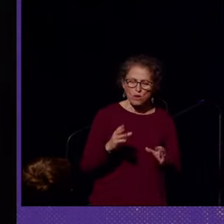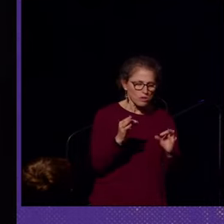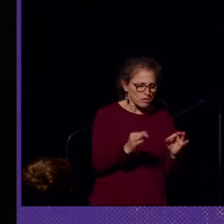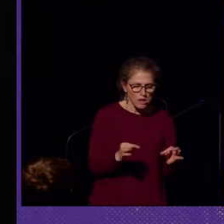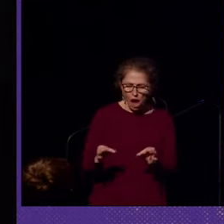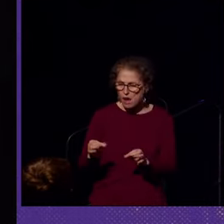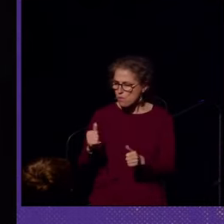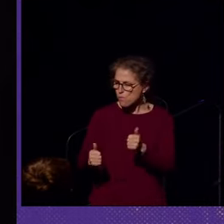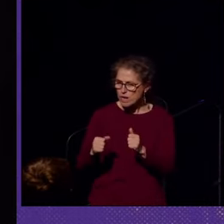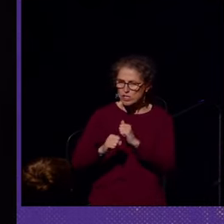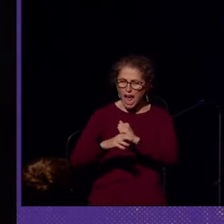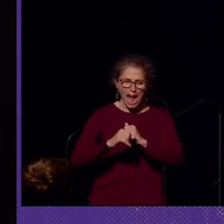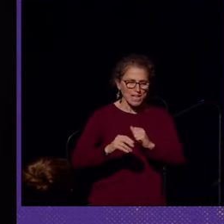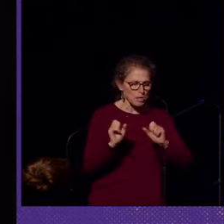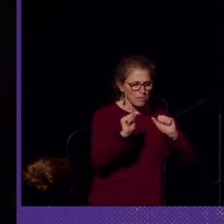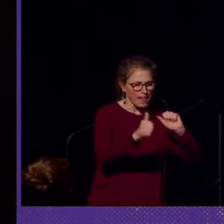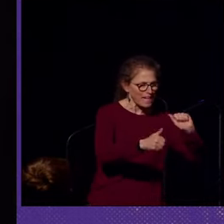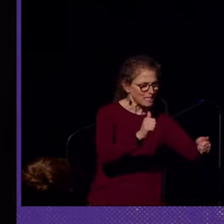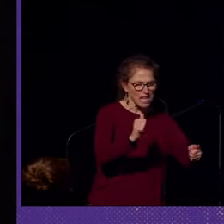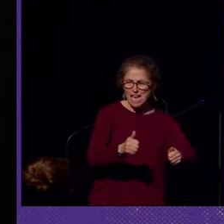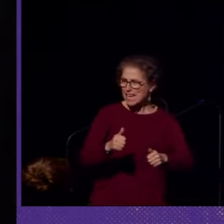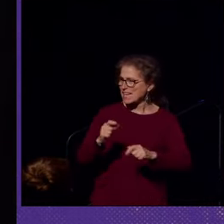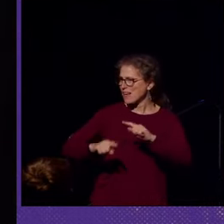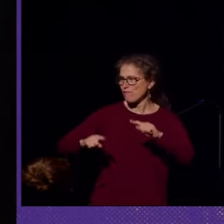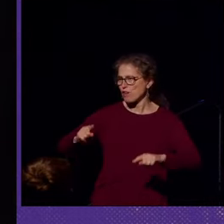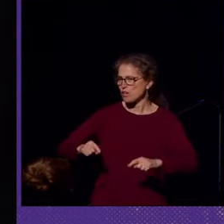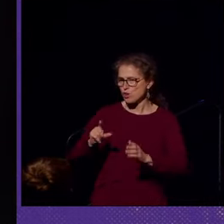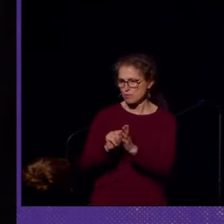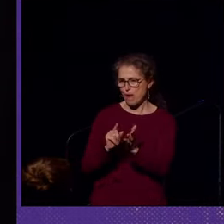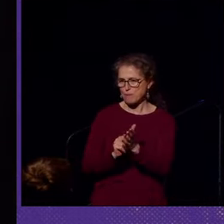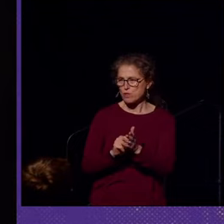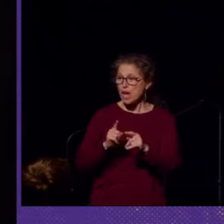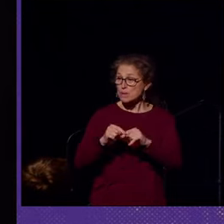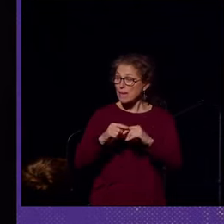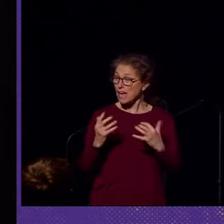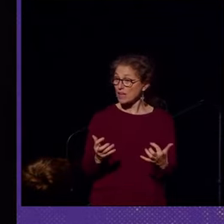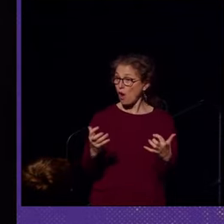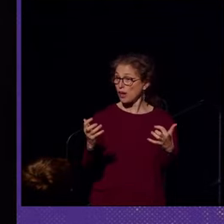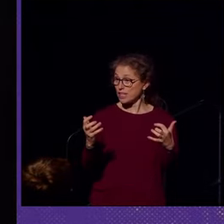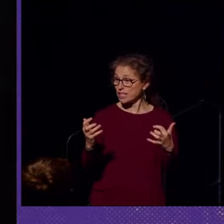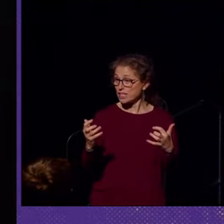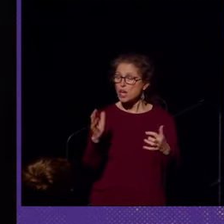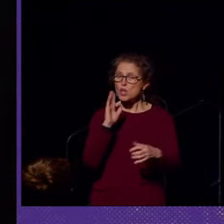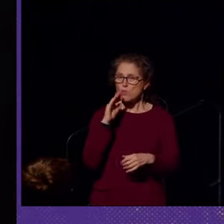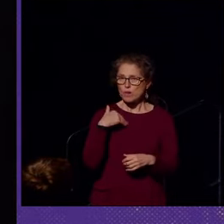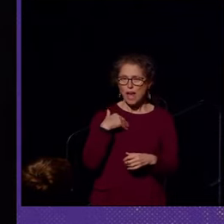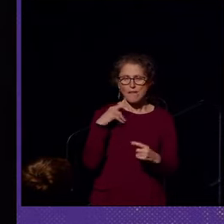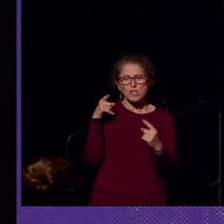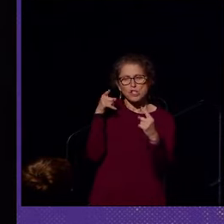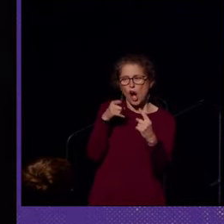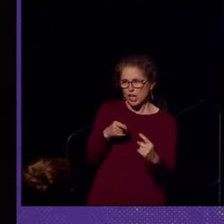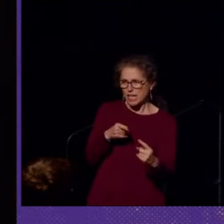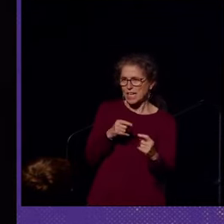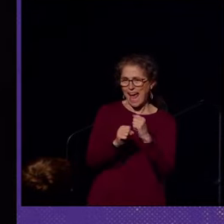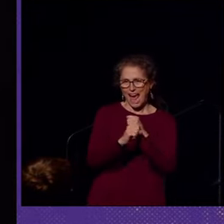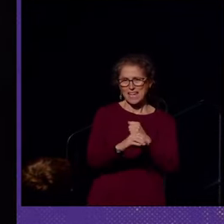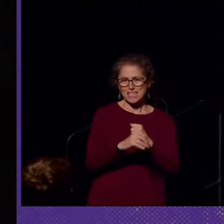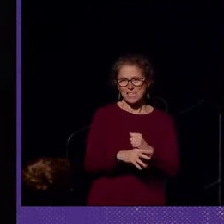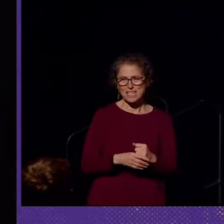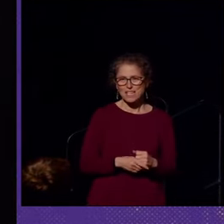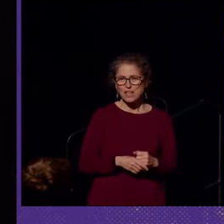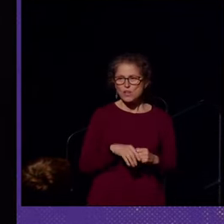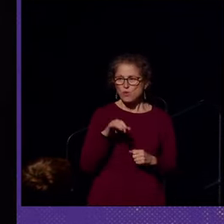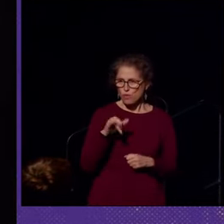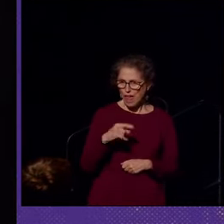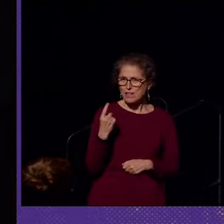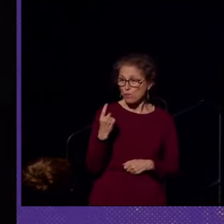to place in local newspapers. And depending on the audience, so you would have targeted ads. So